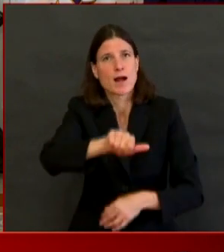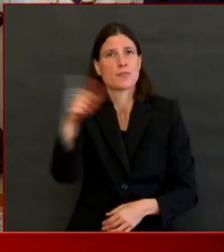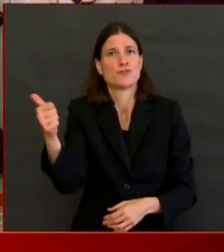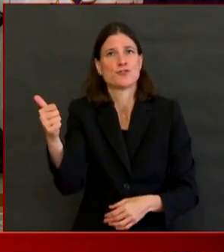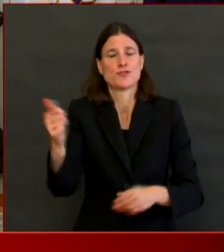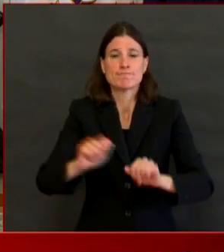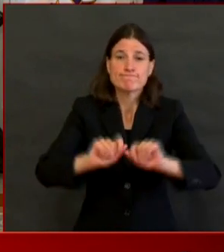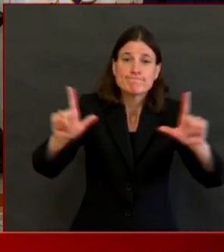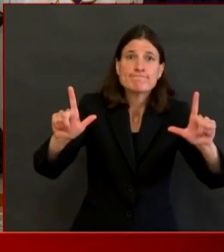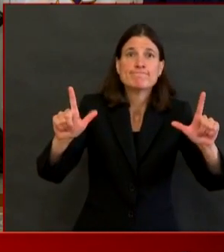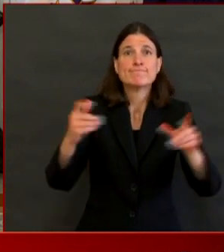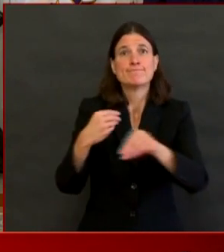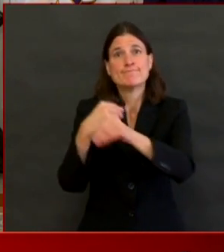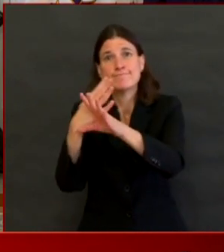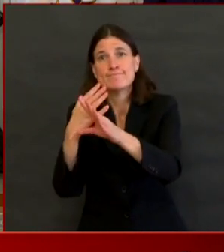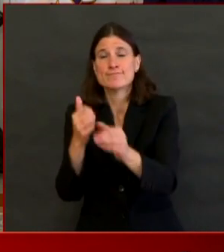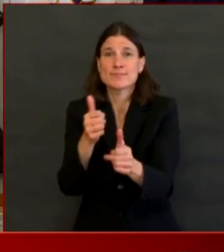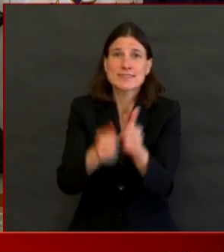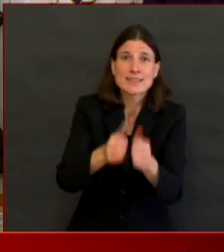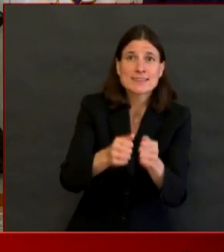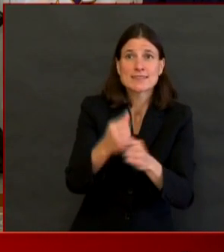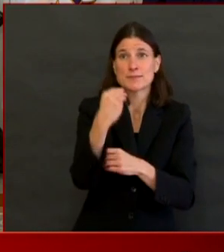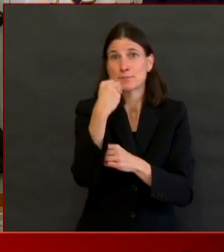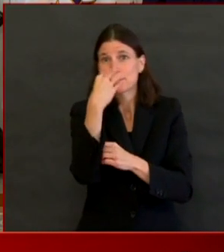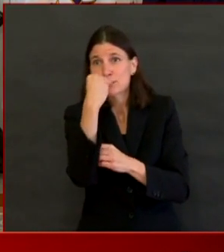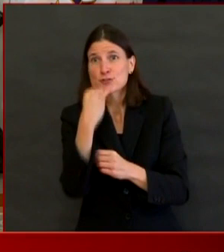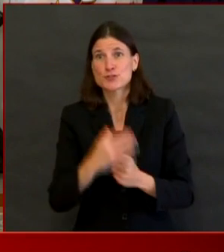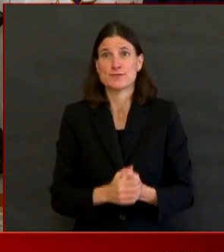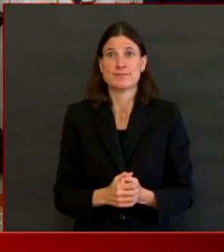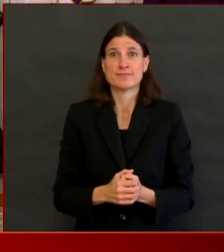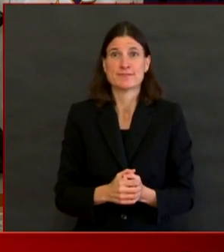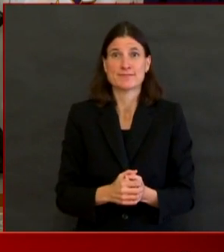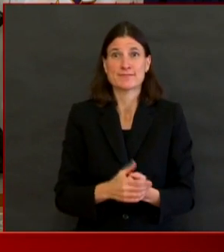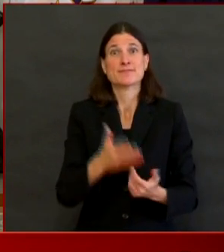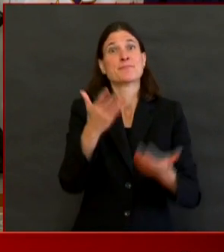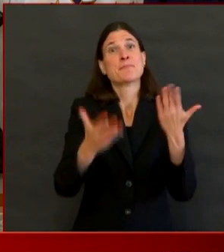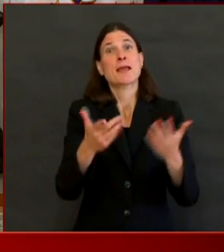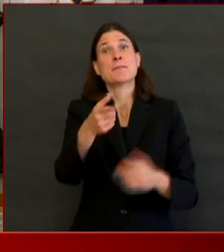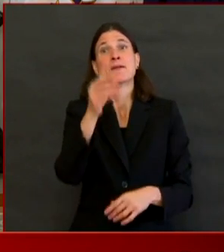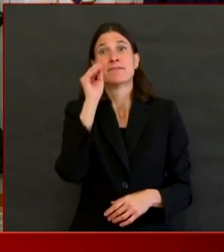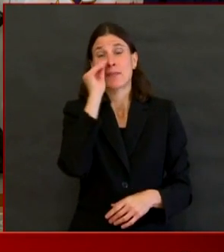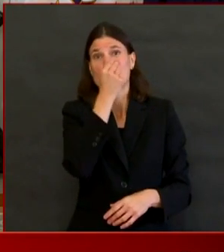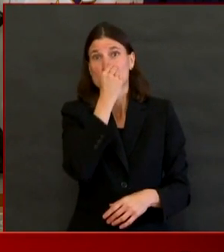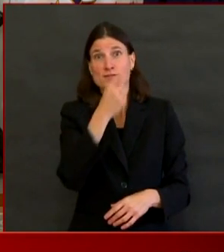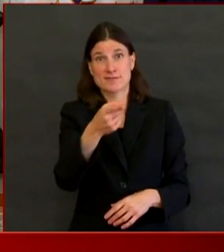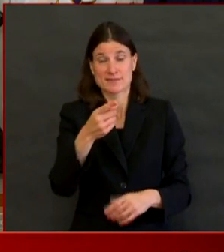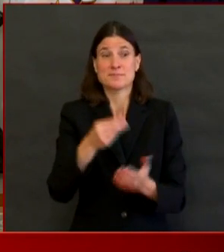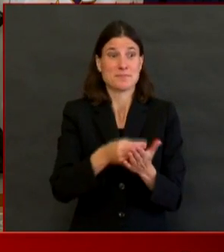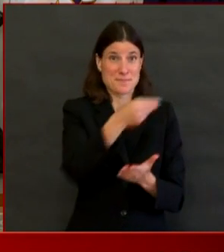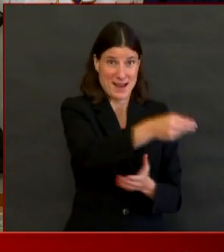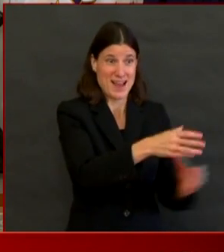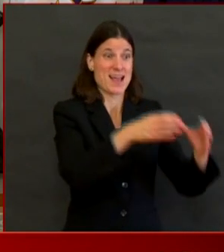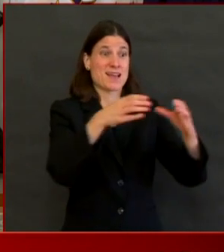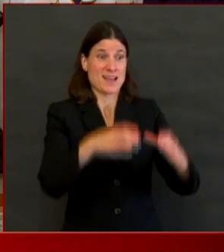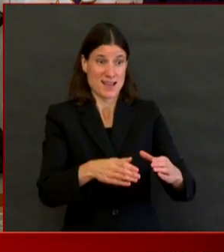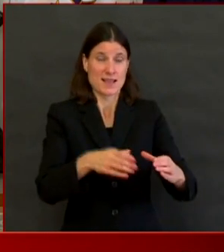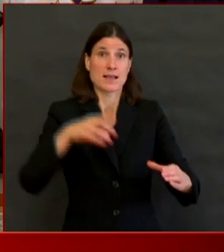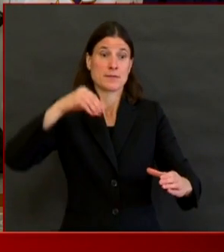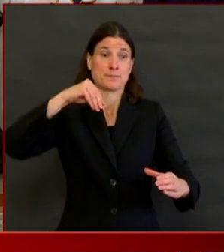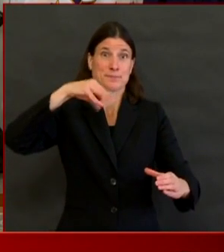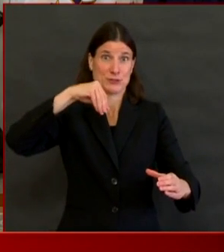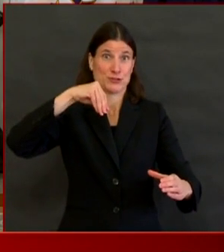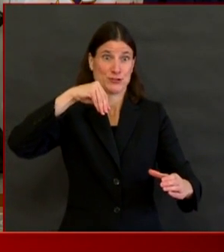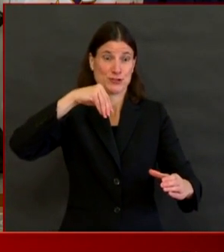send it to mom or dad or grandma or grandpa on a phone via text or whoever the person